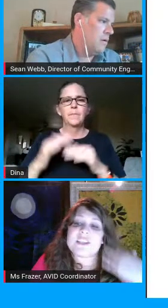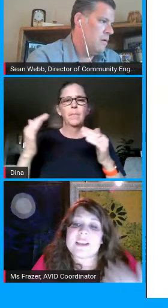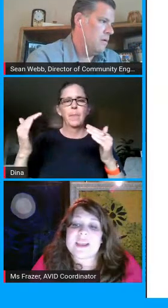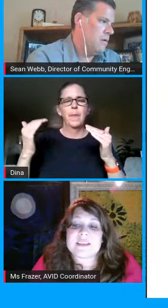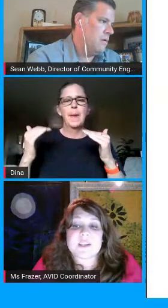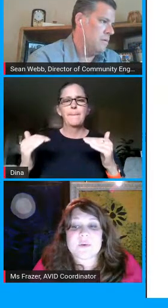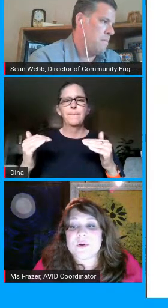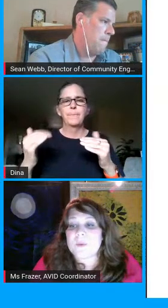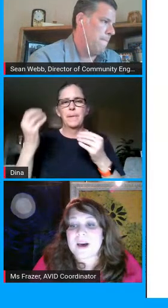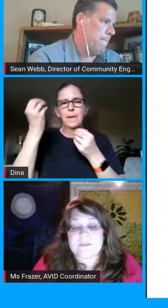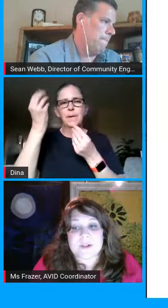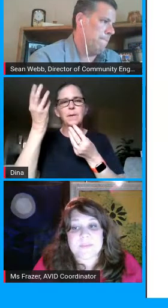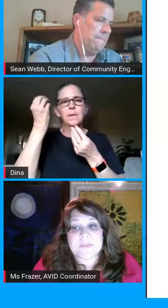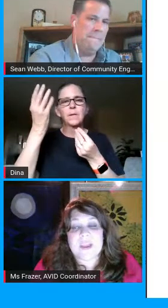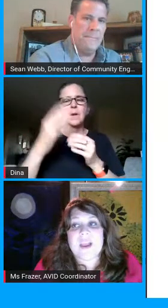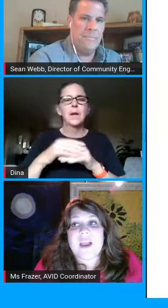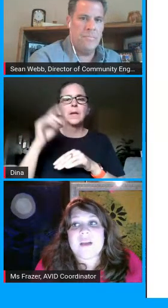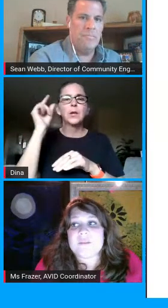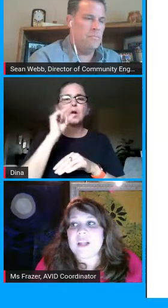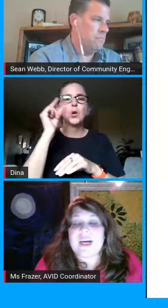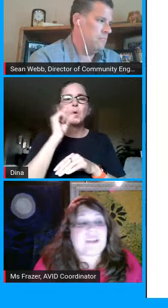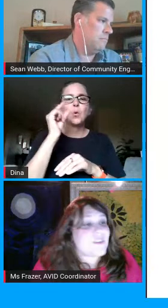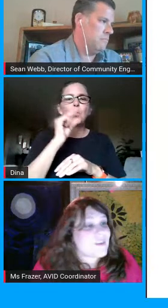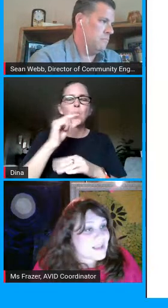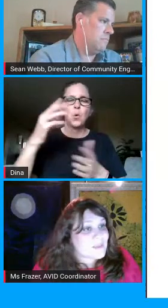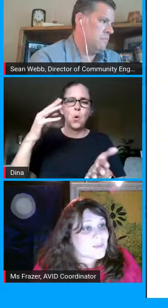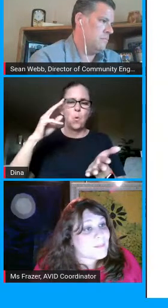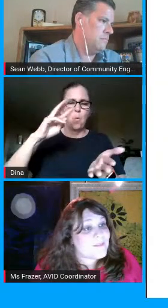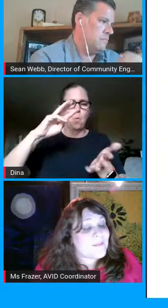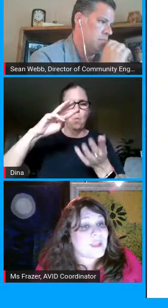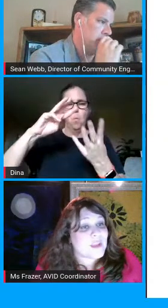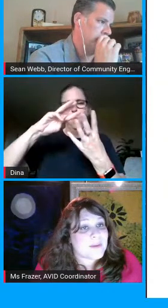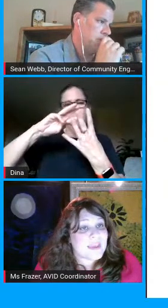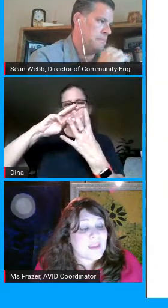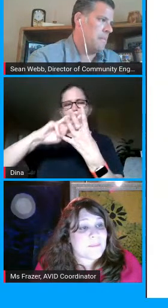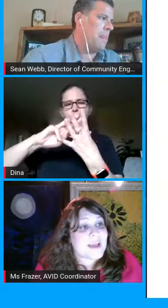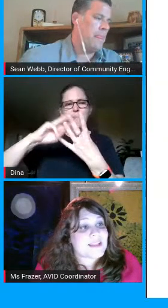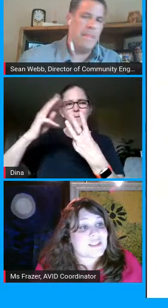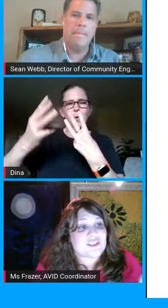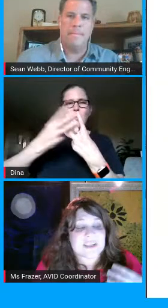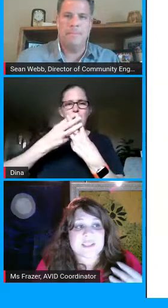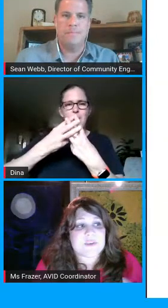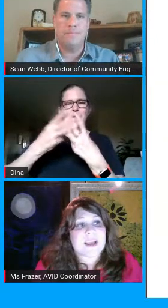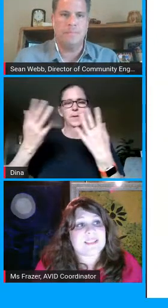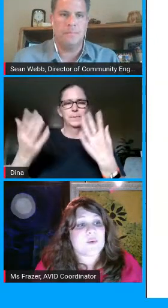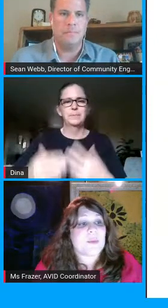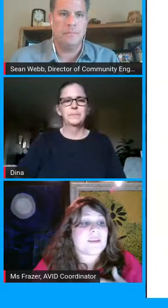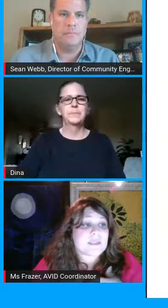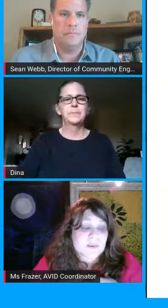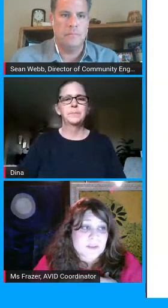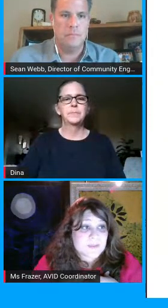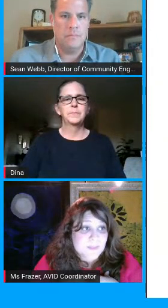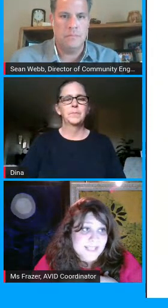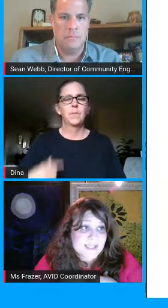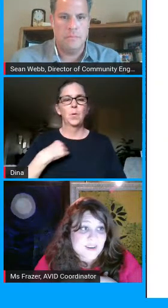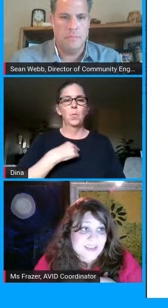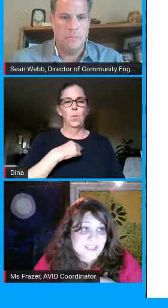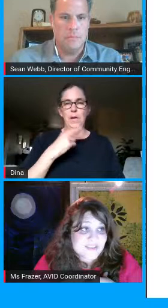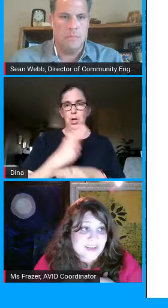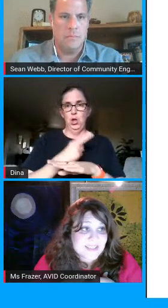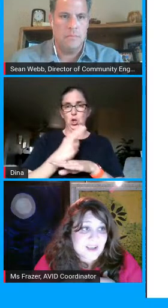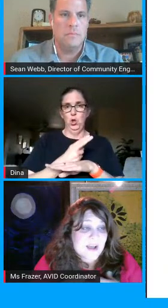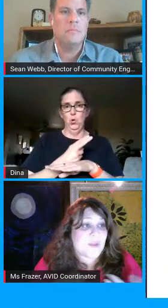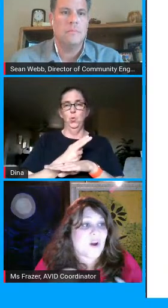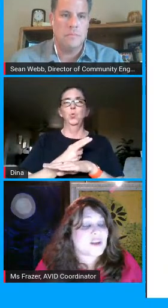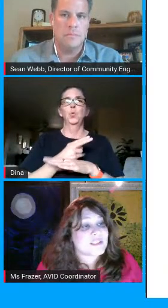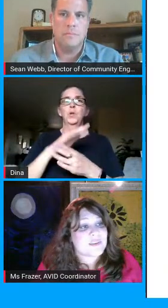of information is the google waffle a lot of you guys are probably familiar with it but just so you guys know we use google suites in our